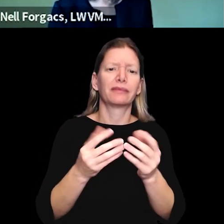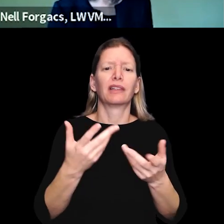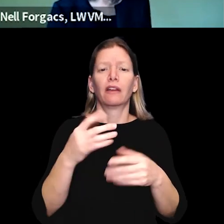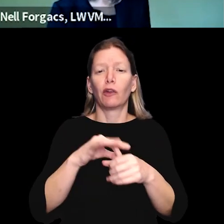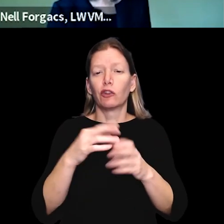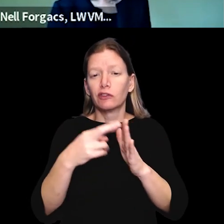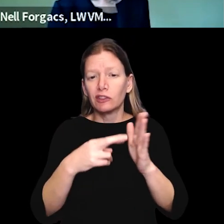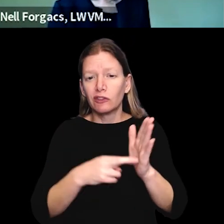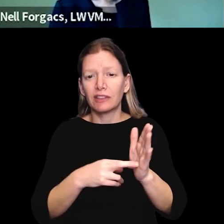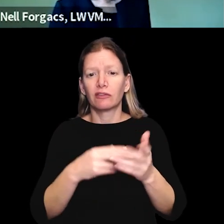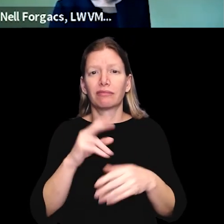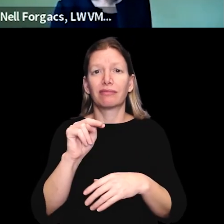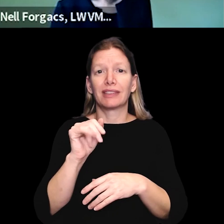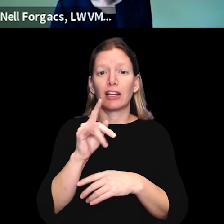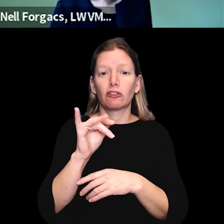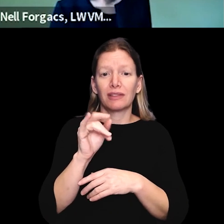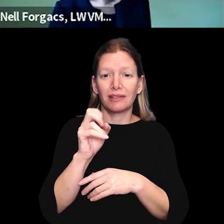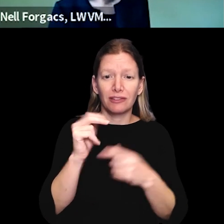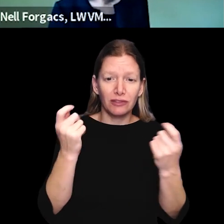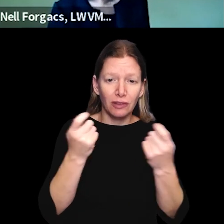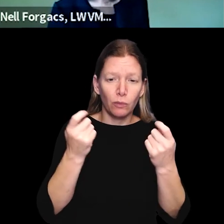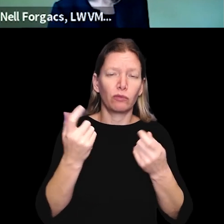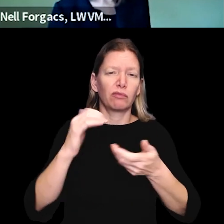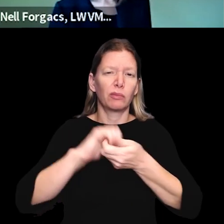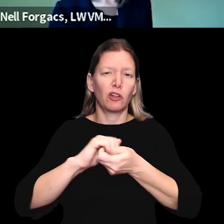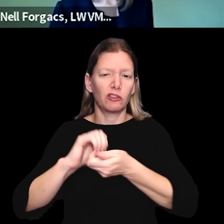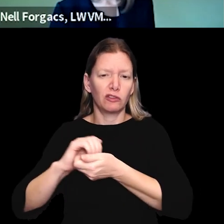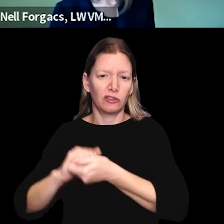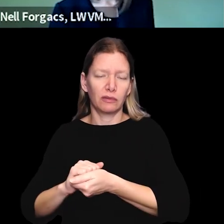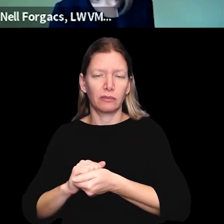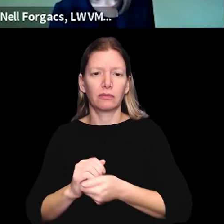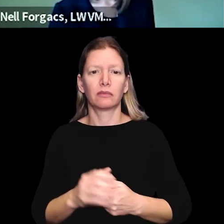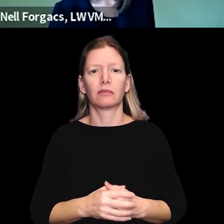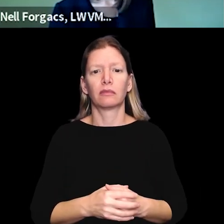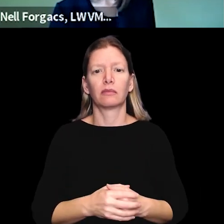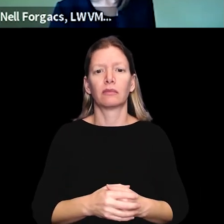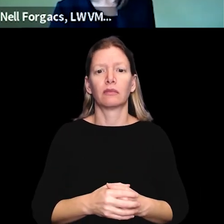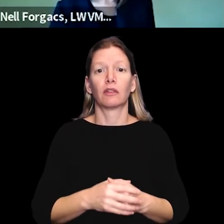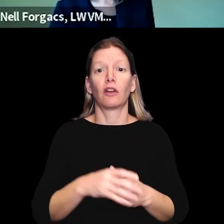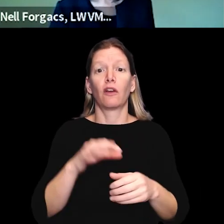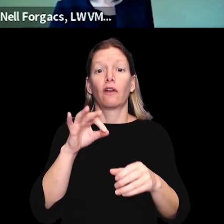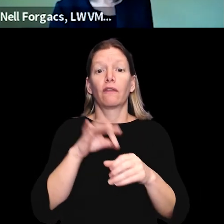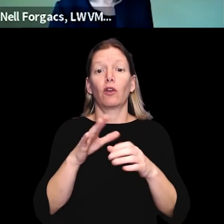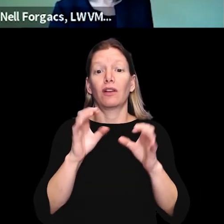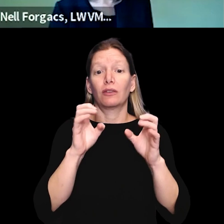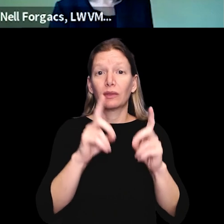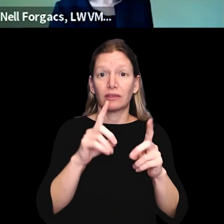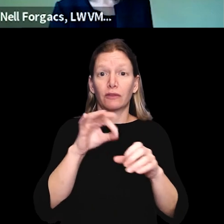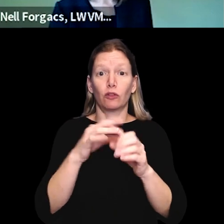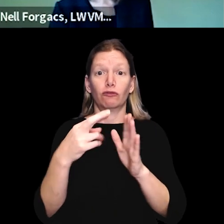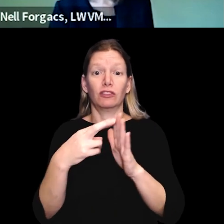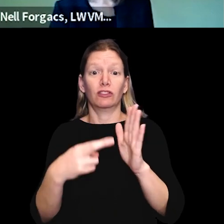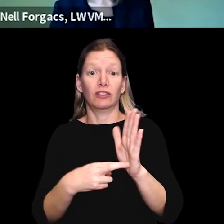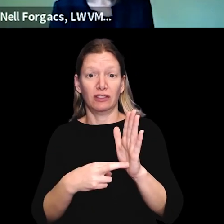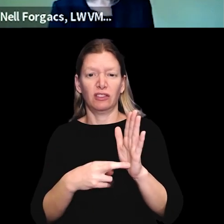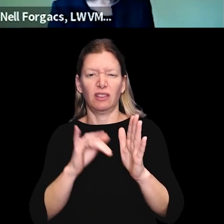registration, naturalization ceremonies, and partnerships. Voter education and